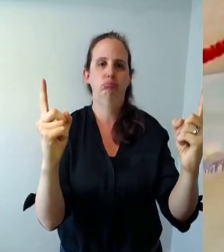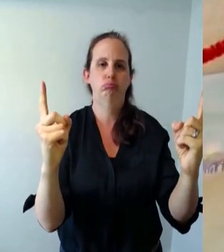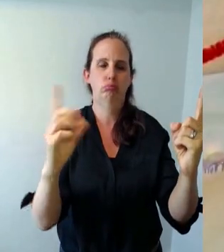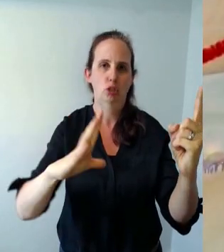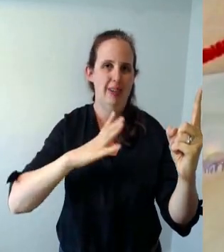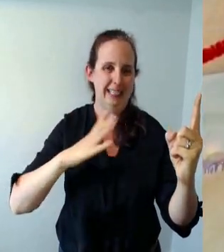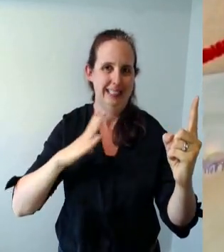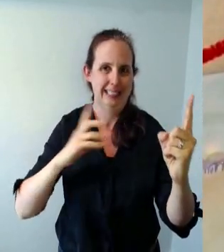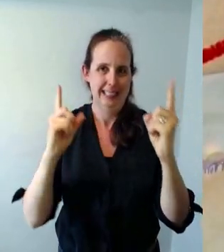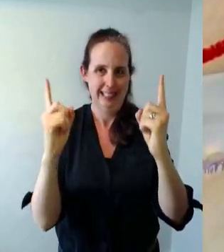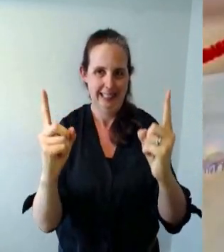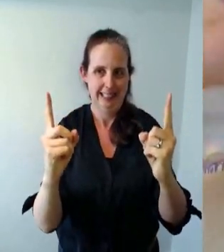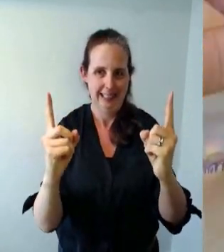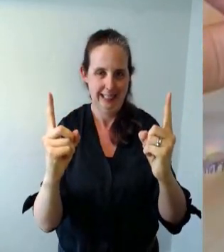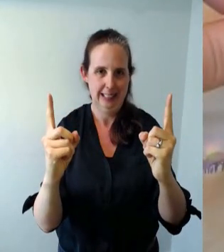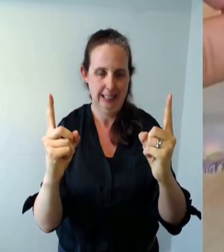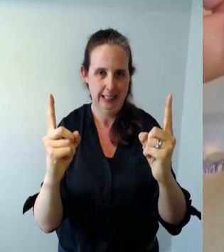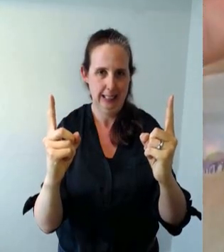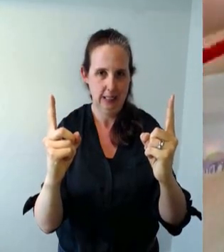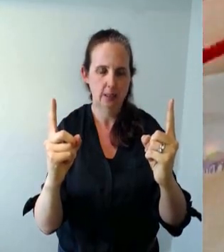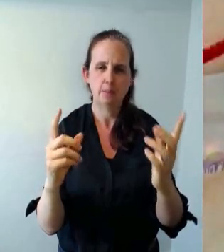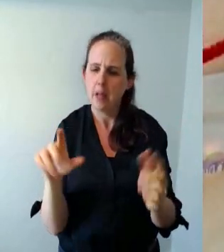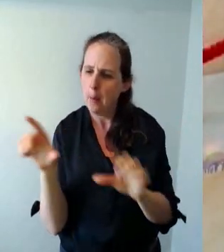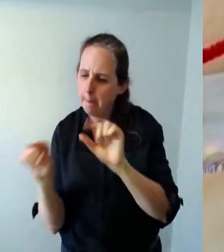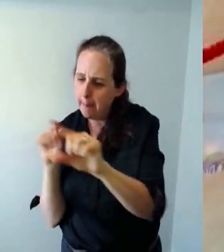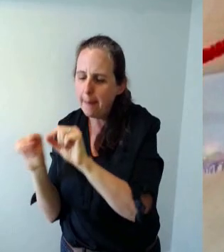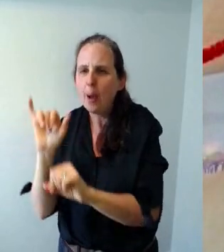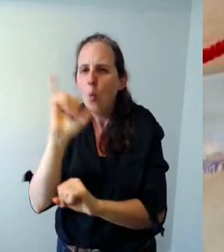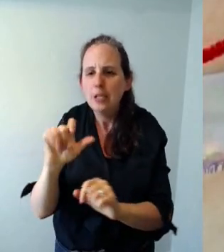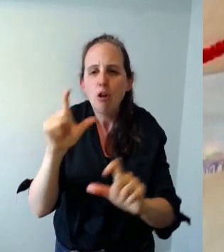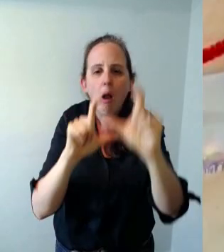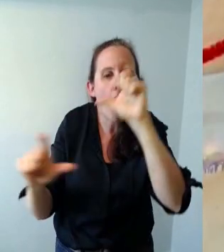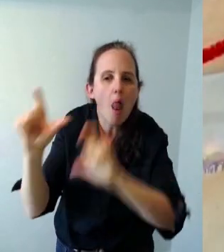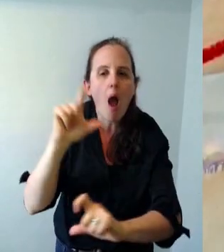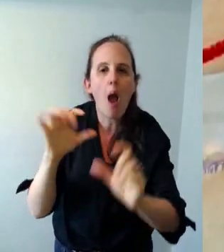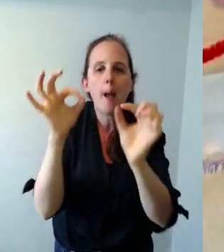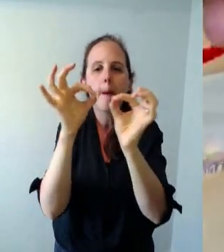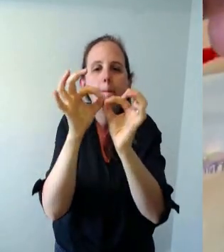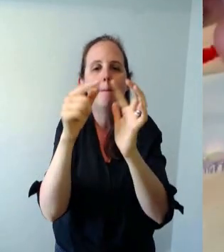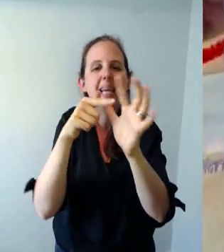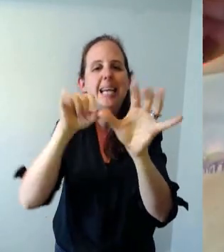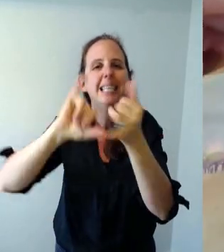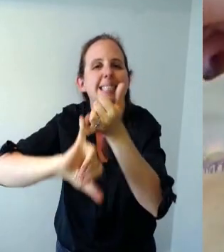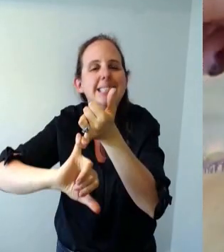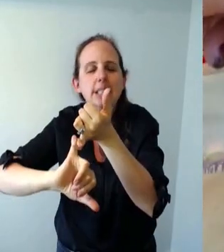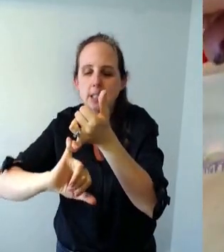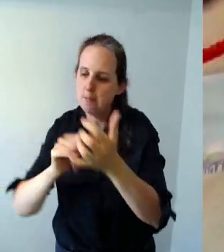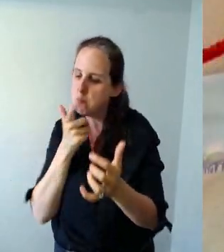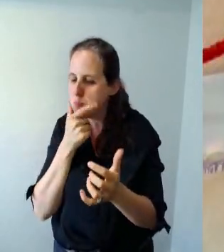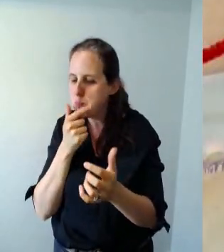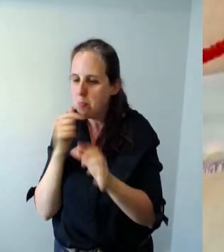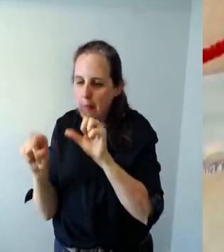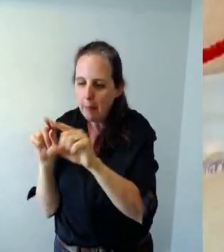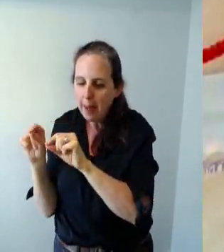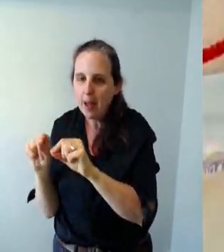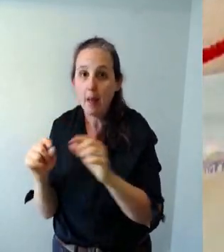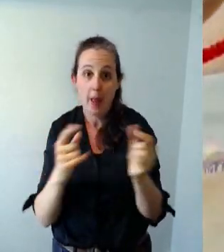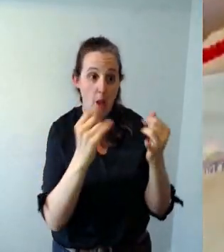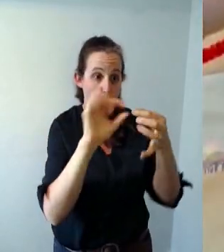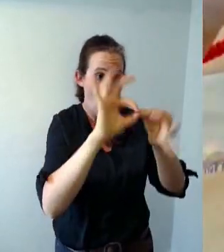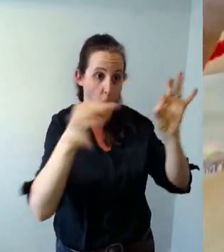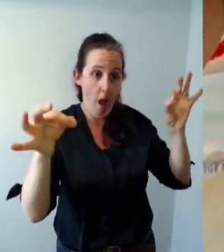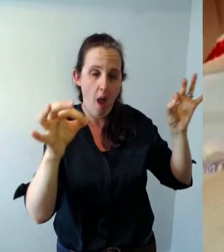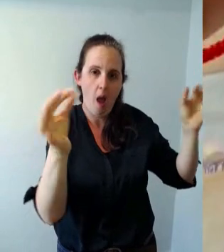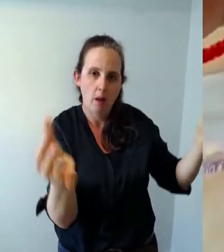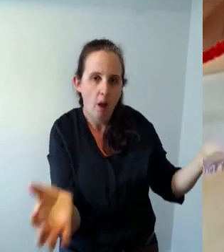uh choose your beads fold the wire in half and it really